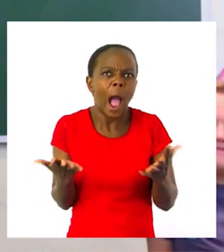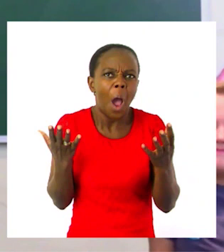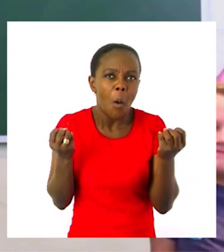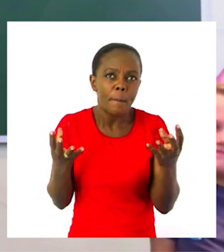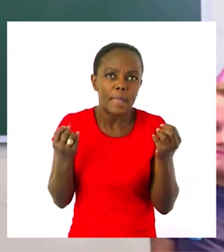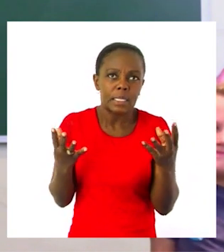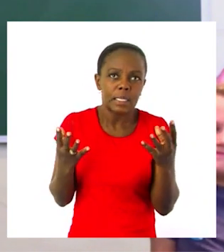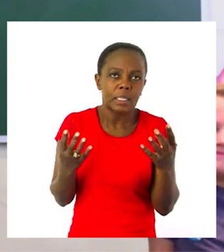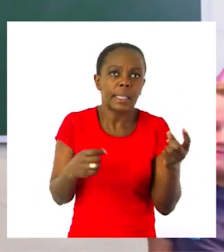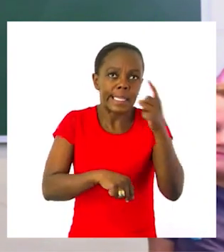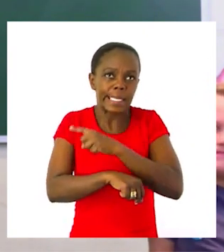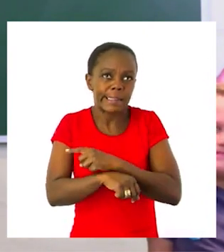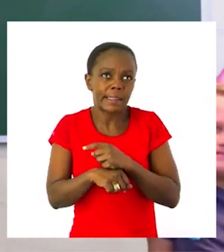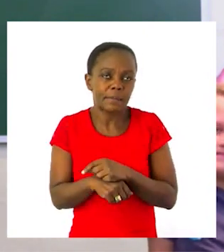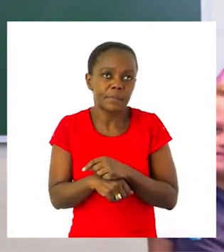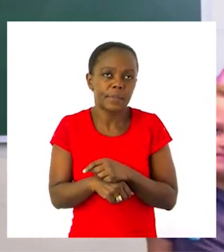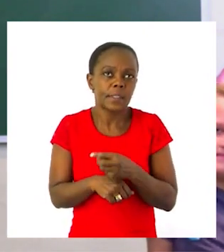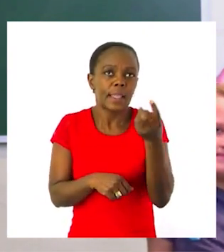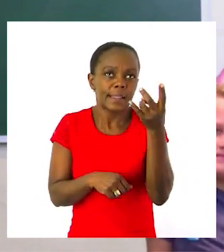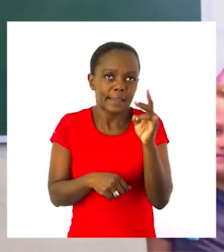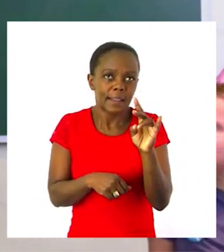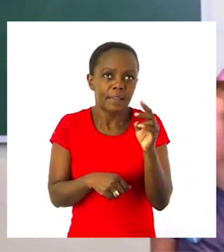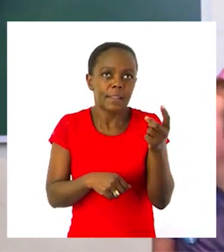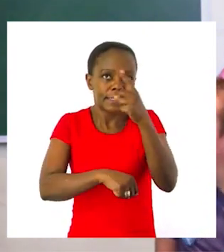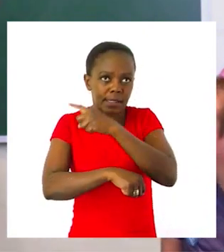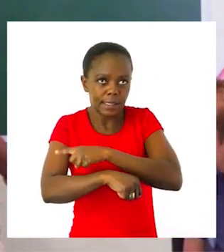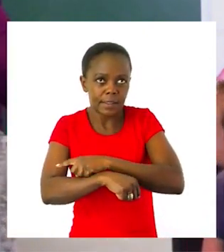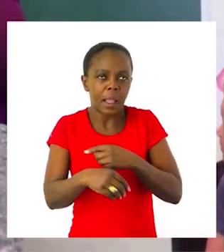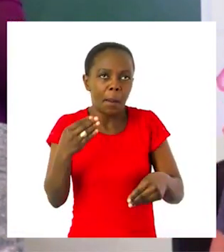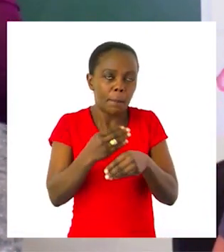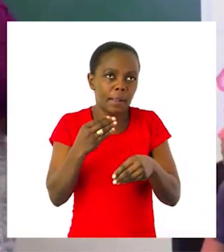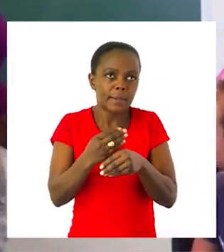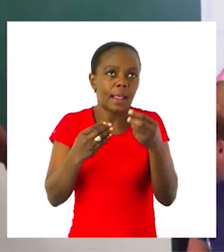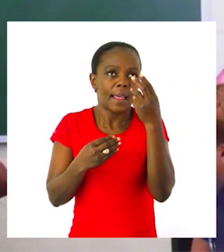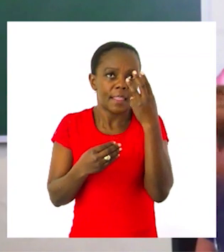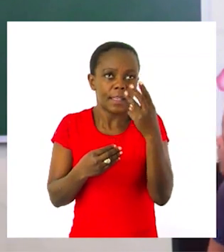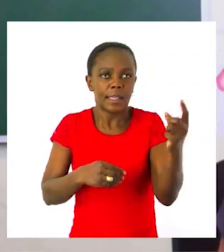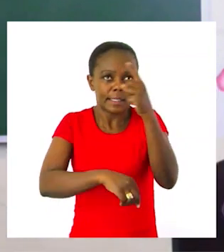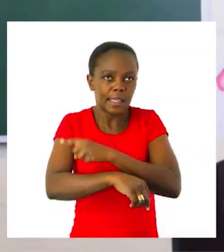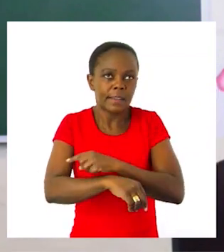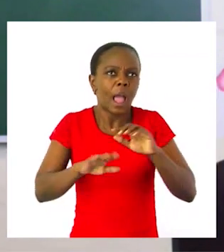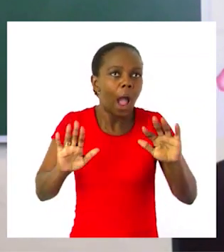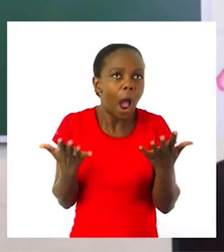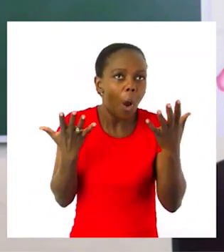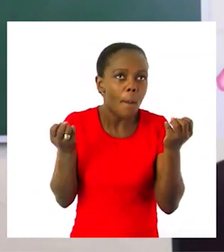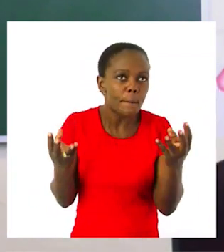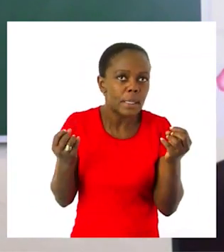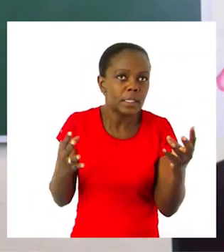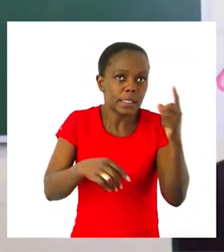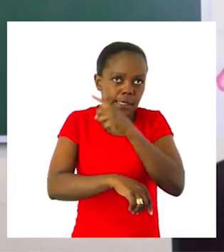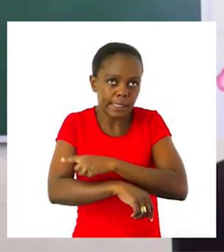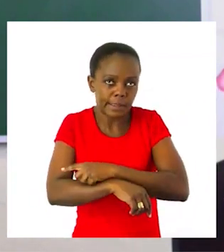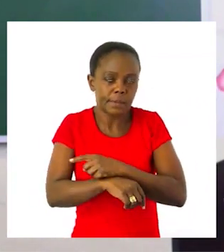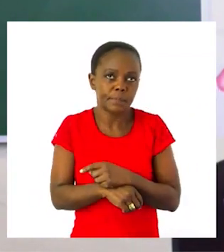going to get? Seven days plus three days. Let's count on. We've got seven. Let's put it